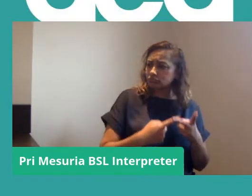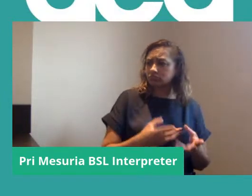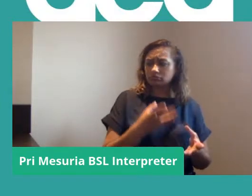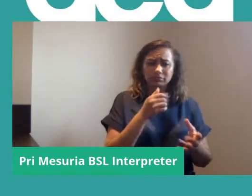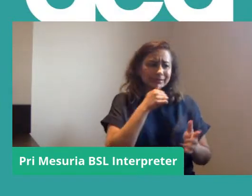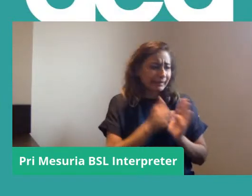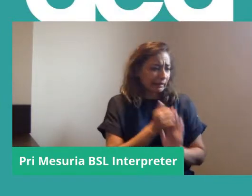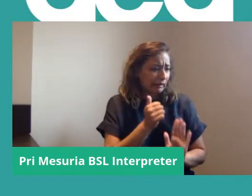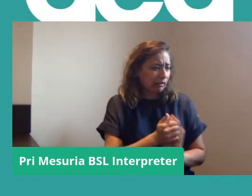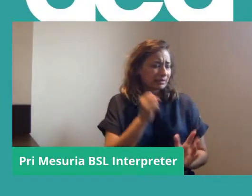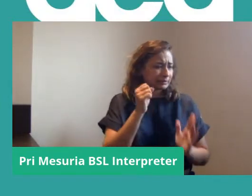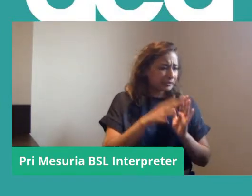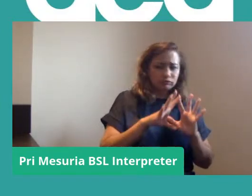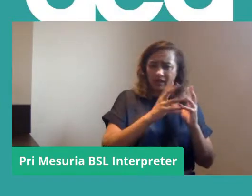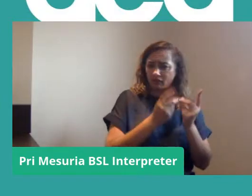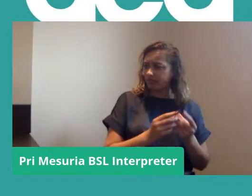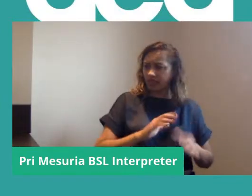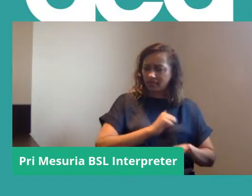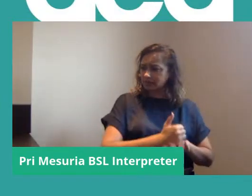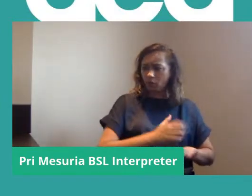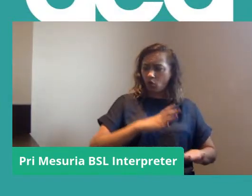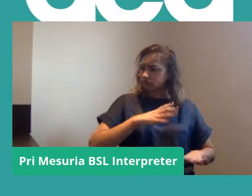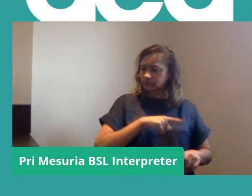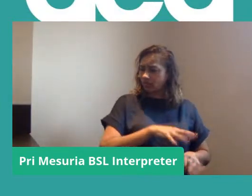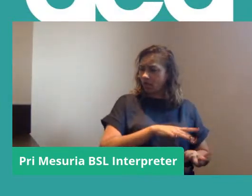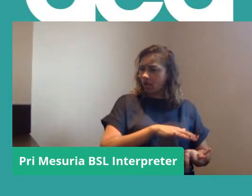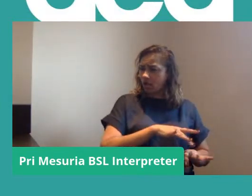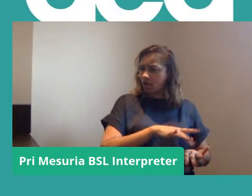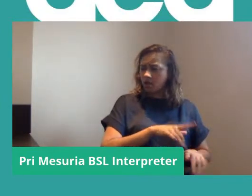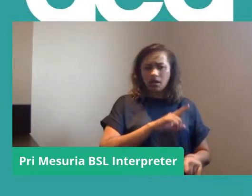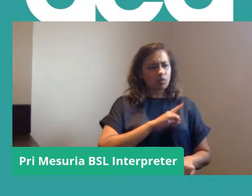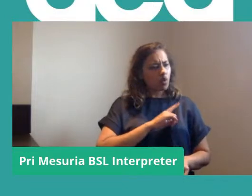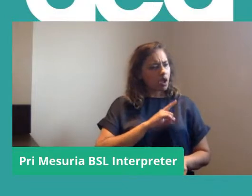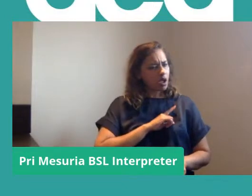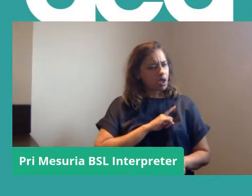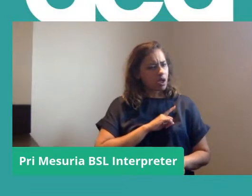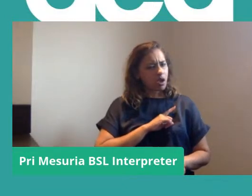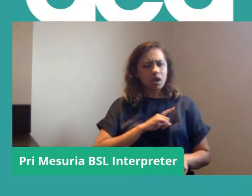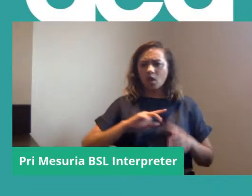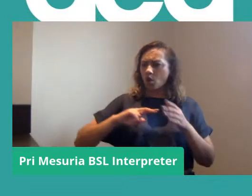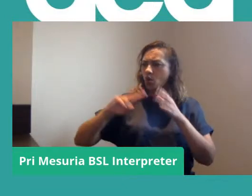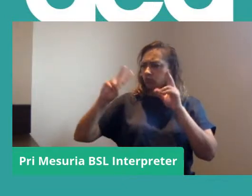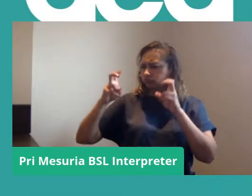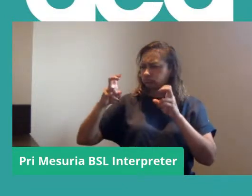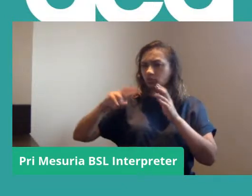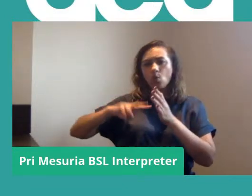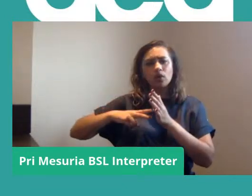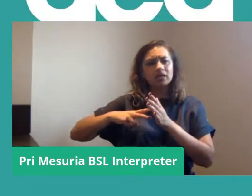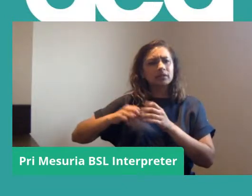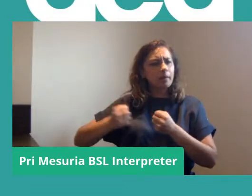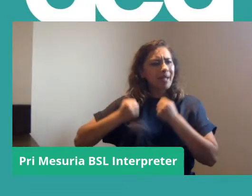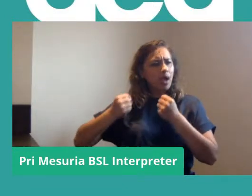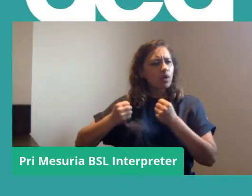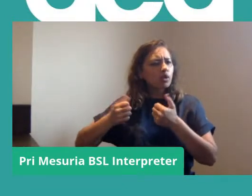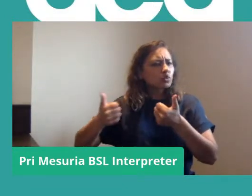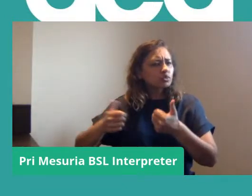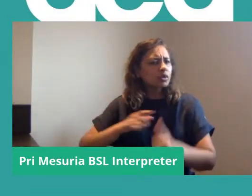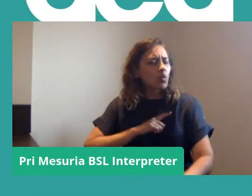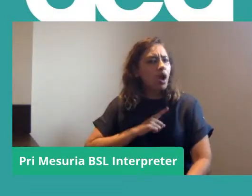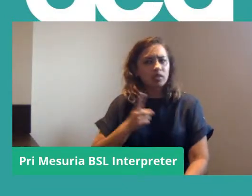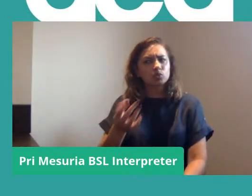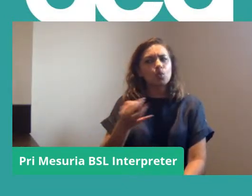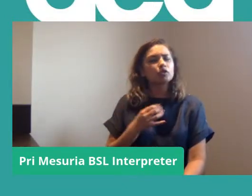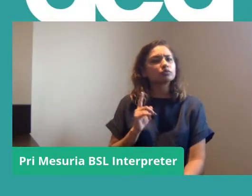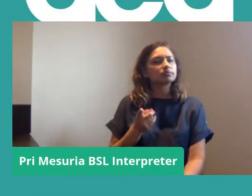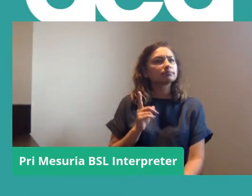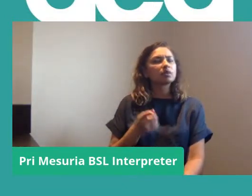were already in place. So why would organising for power be good is a good question. And really